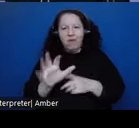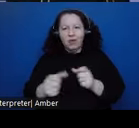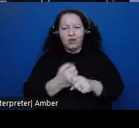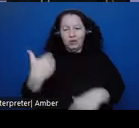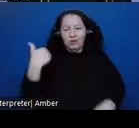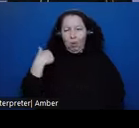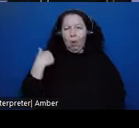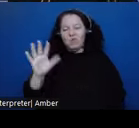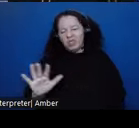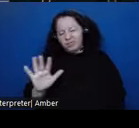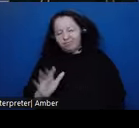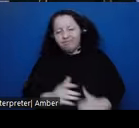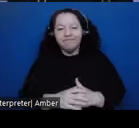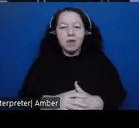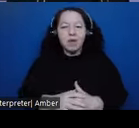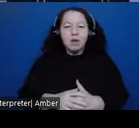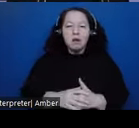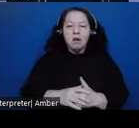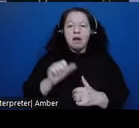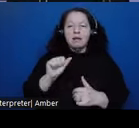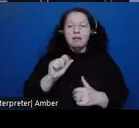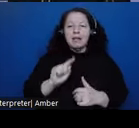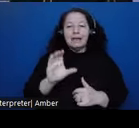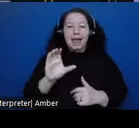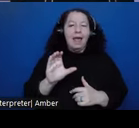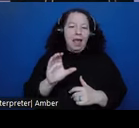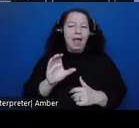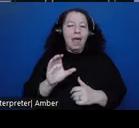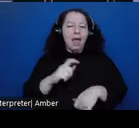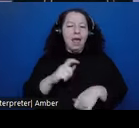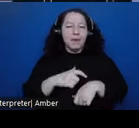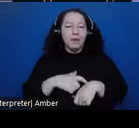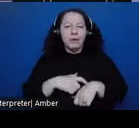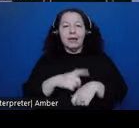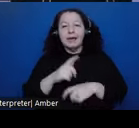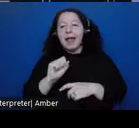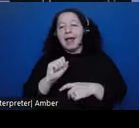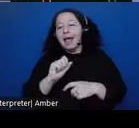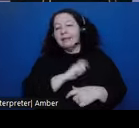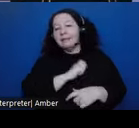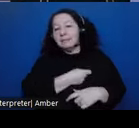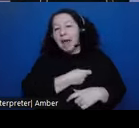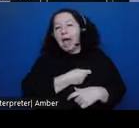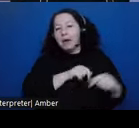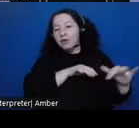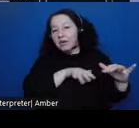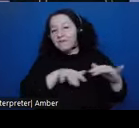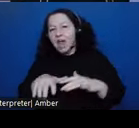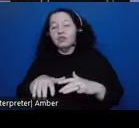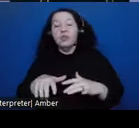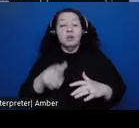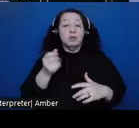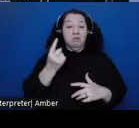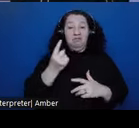and the Aztec period and the Spanish invasion. The documents are somewhat